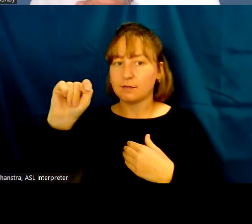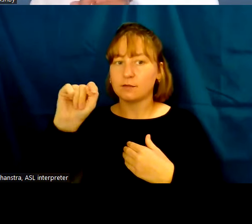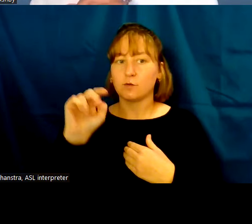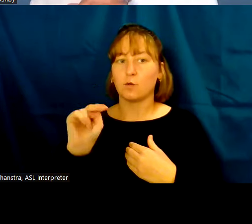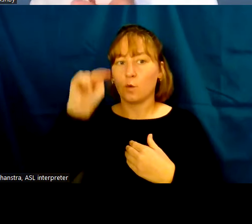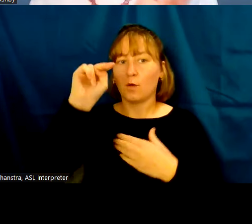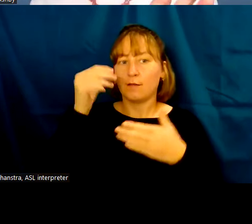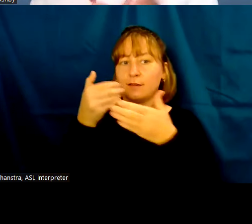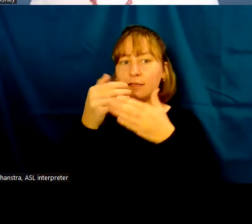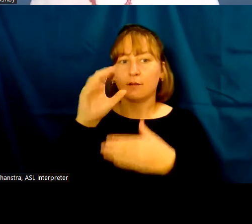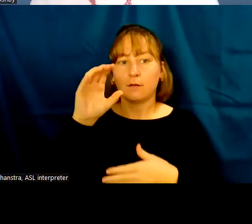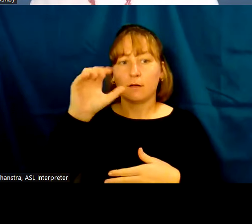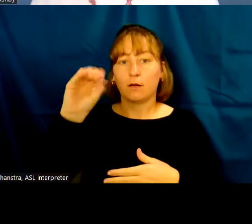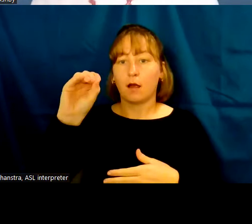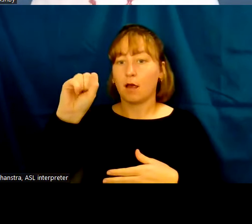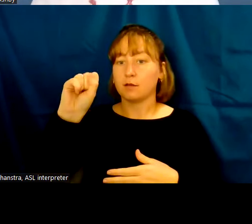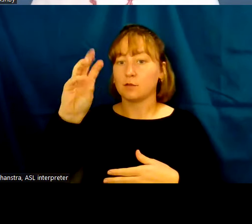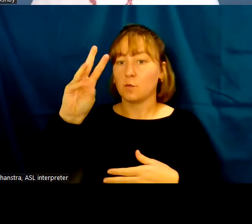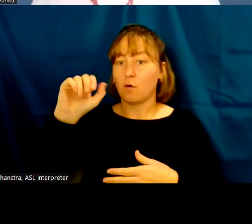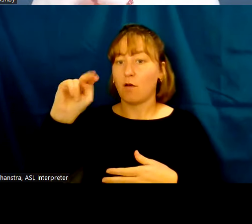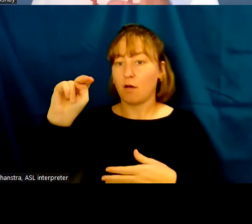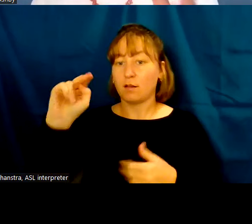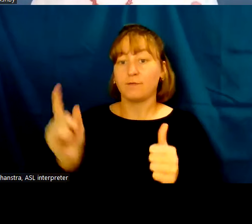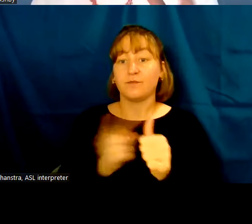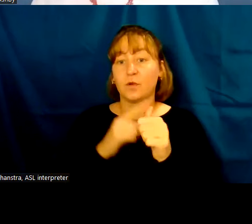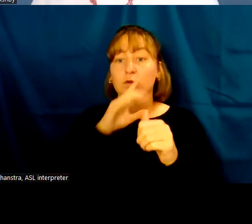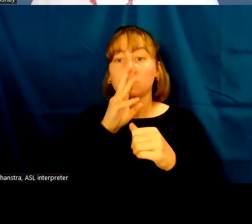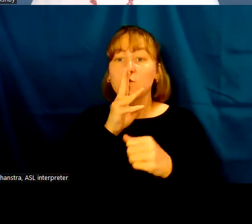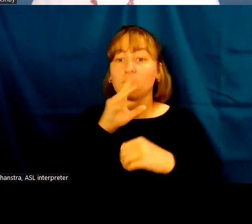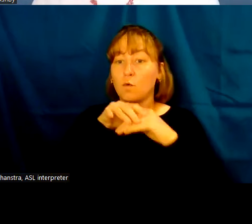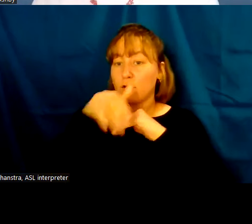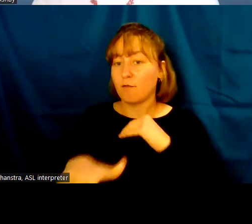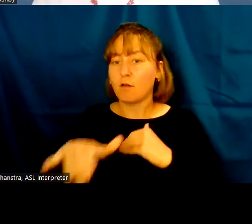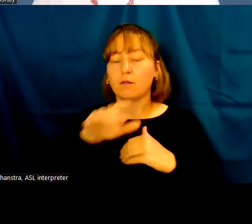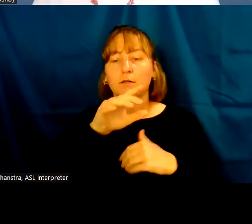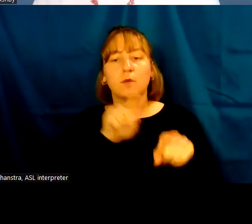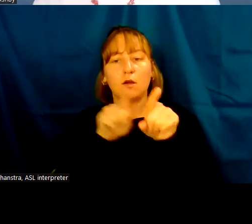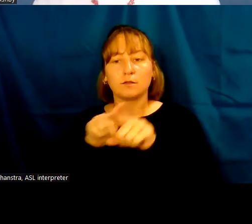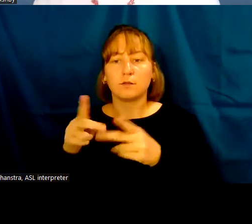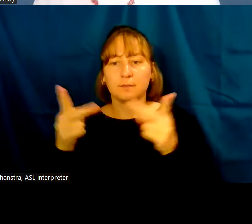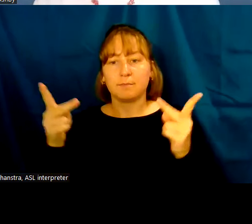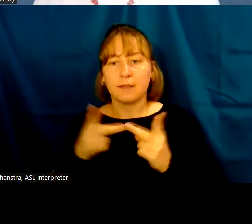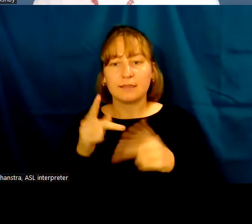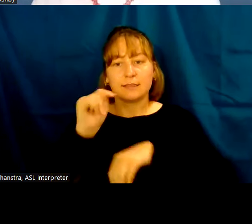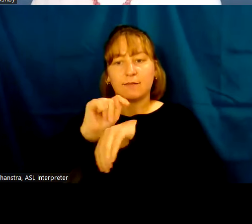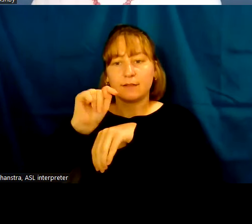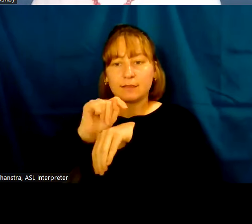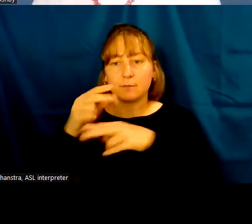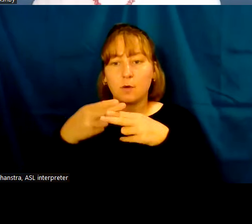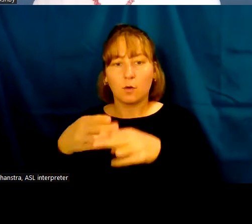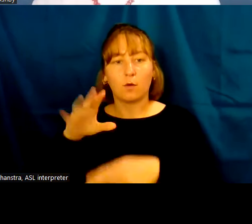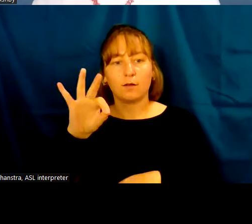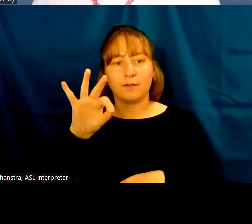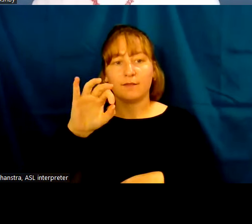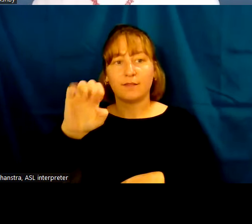at the first cataract. It's also the site of a temple called Philae, and